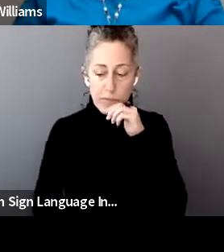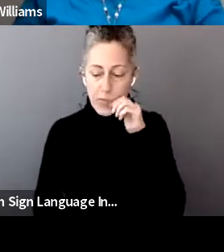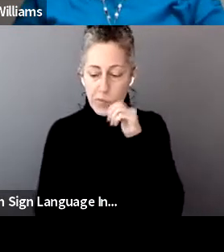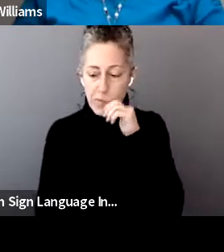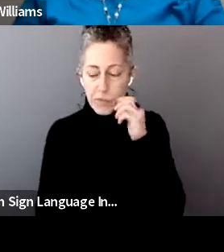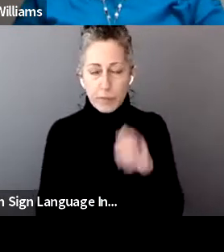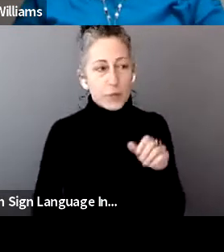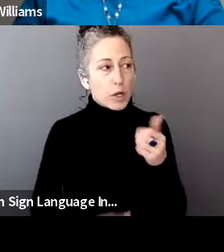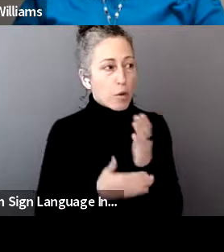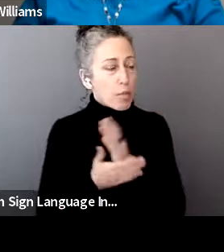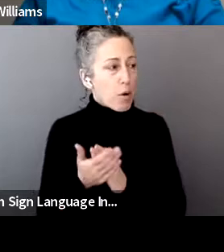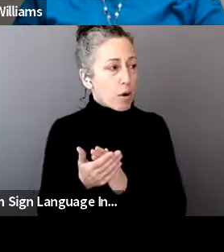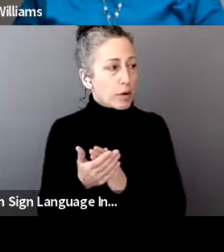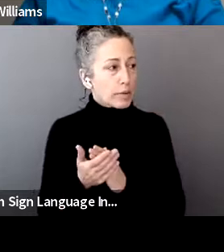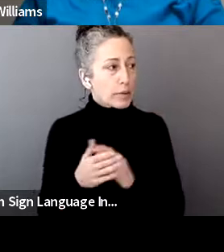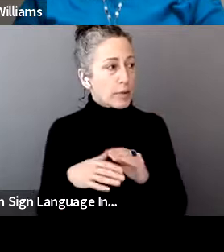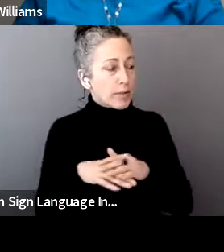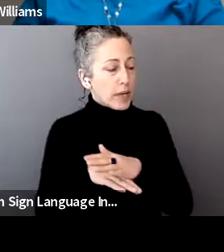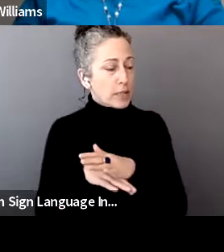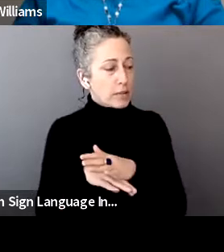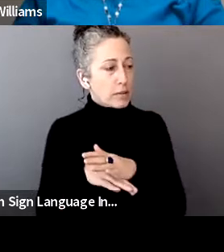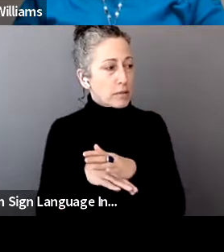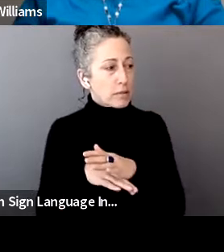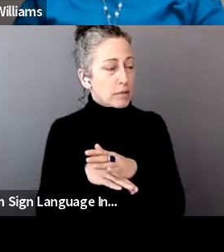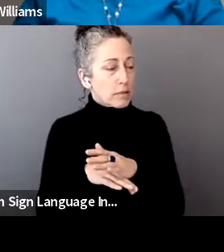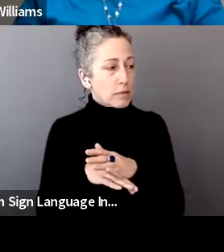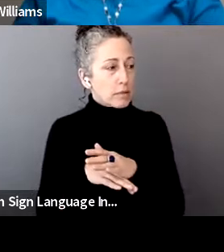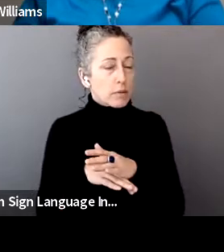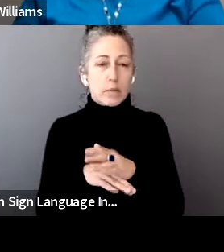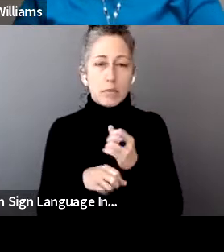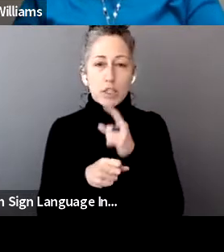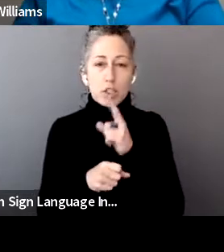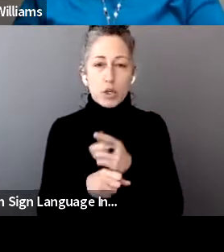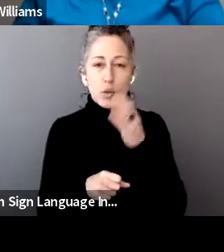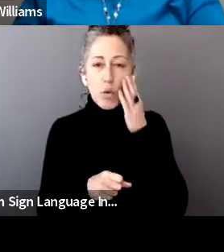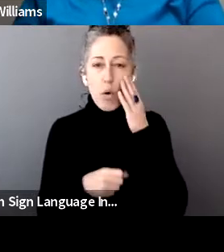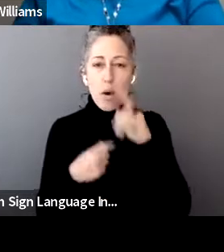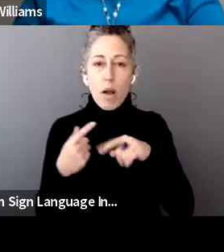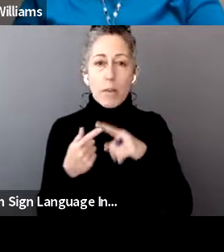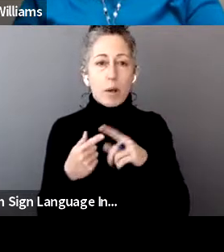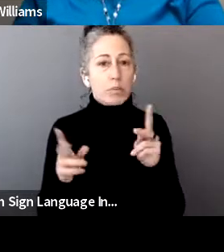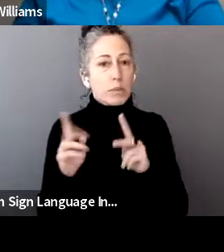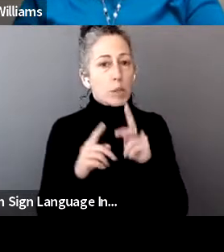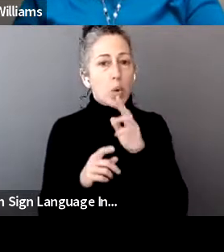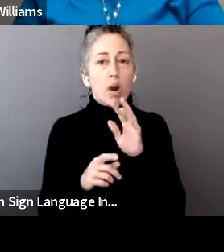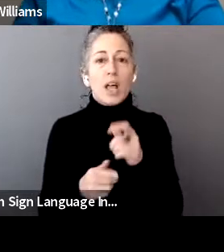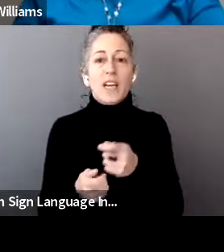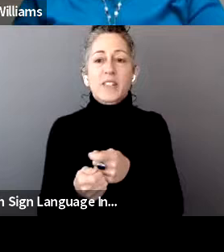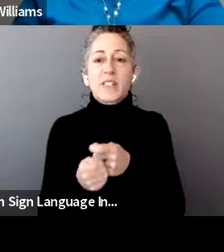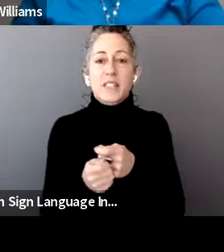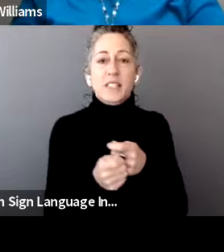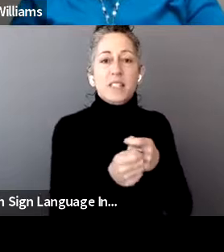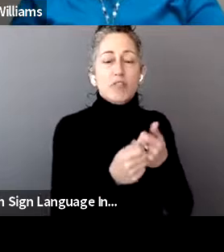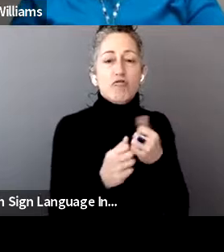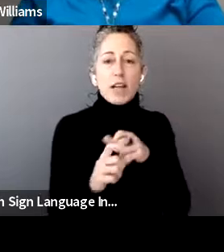Another piece of advice quickly is just to be aware of all the phishing scams that are out there right now. And right